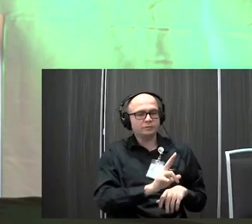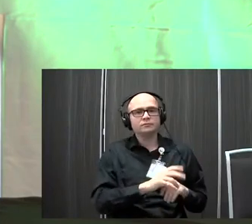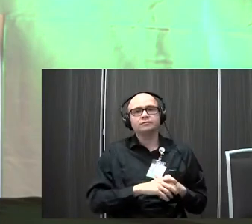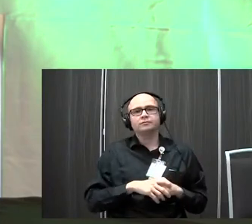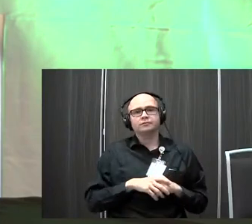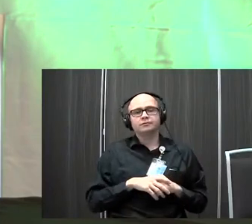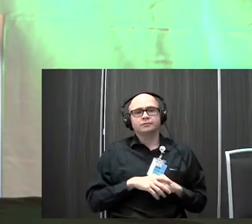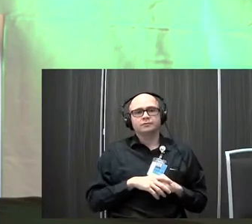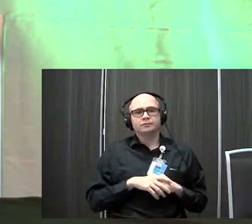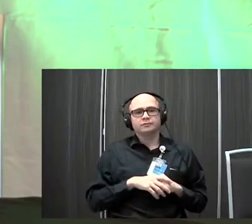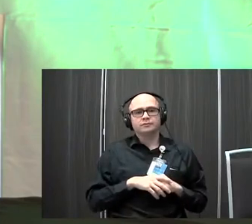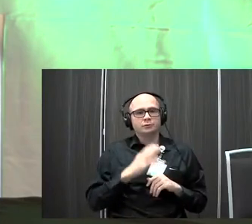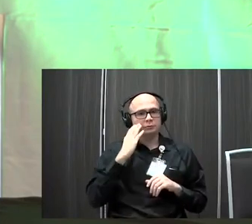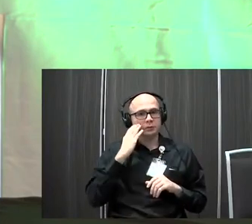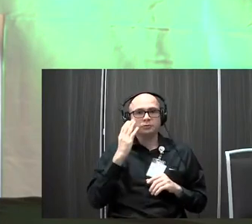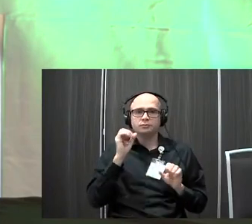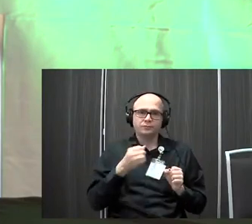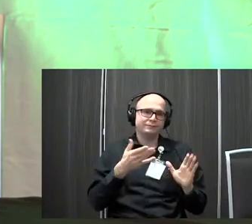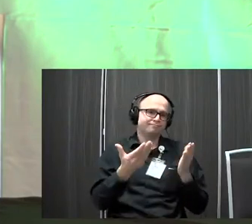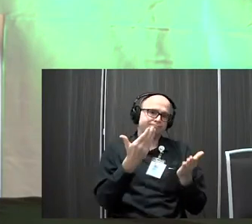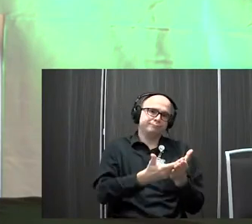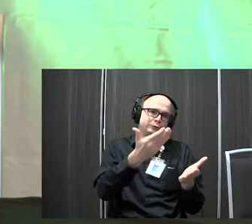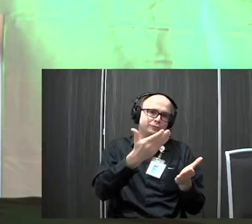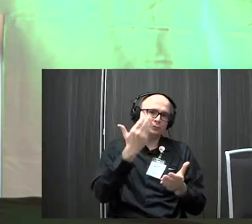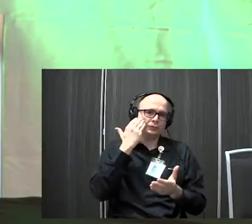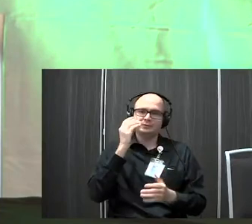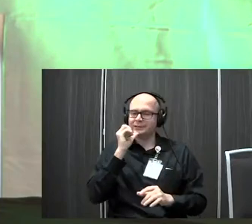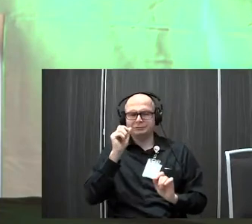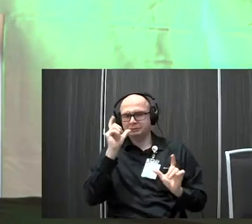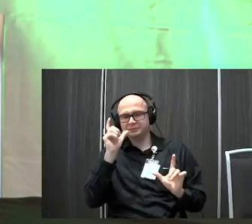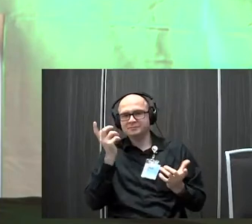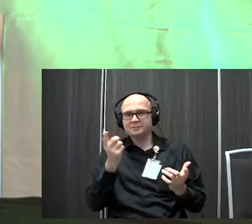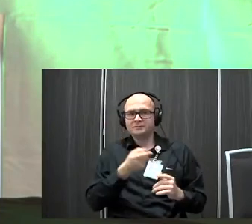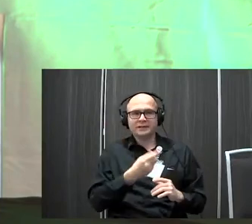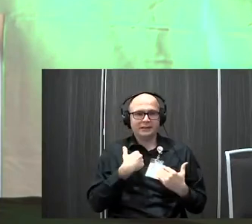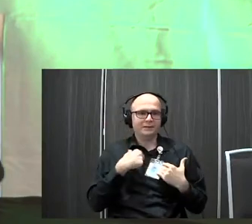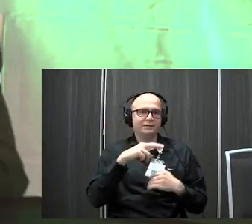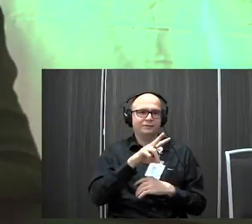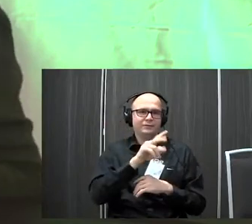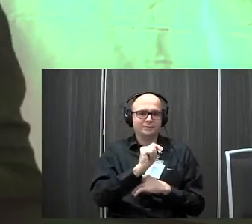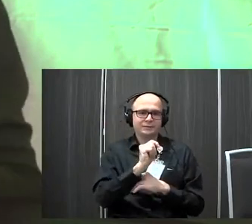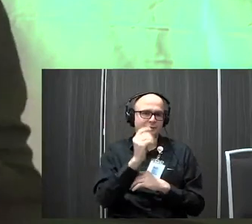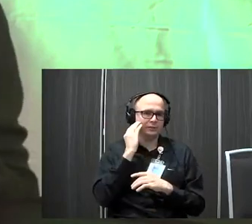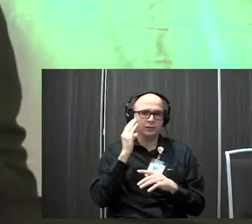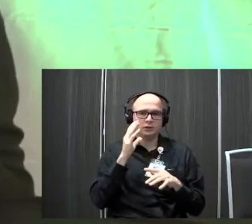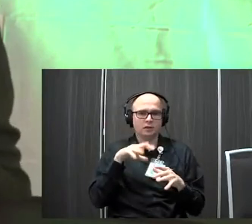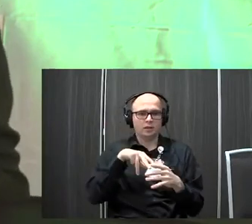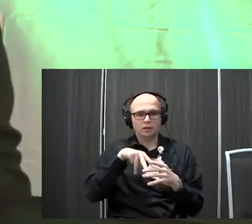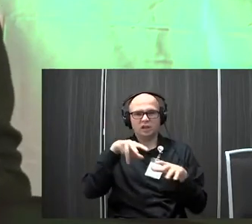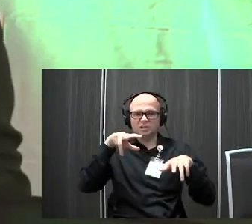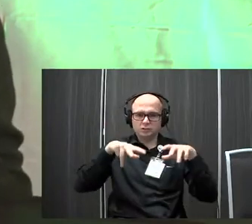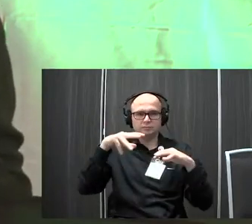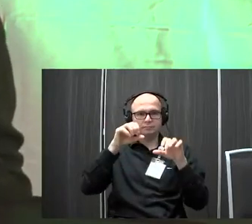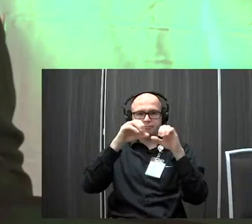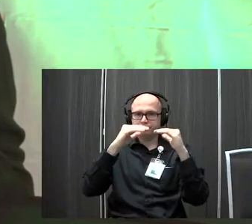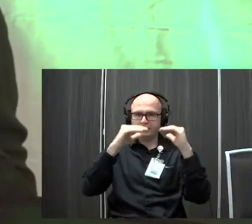um, which, you know, basically confirmed what we were not surprised to learn that he had vestibular hypo function. Um, do we have